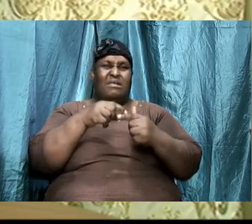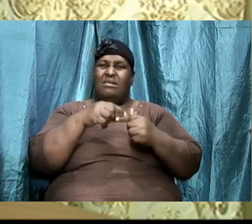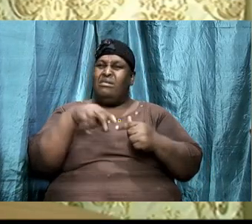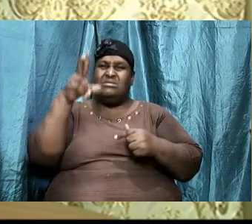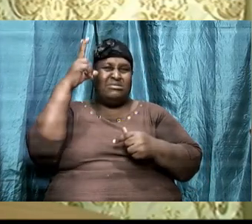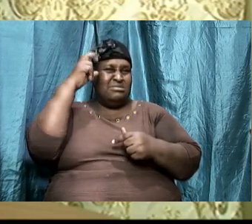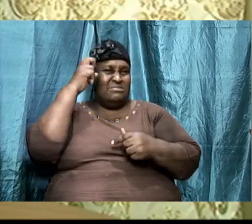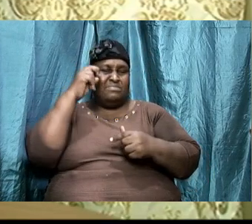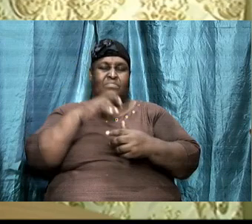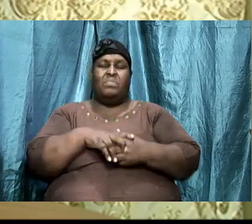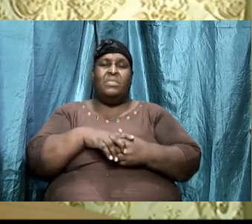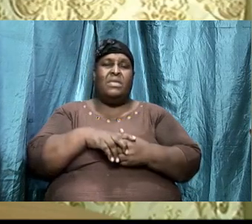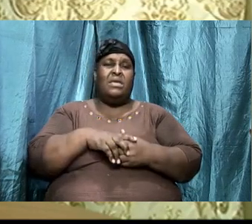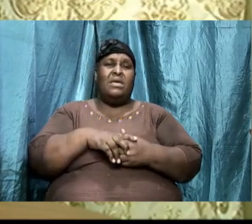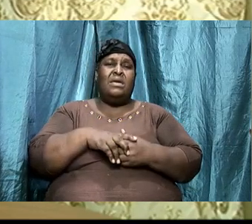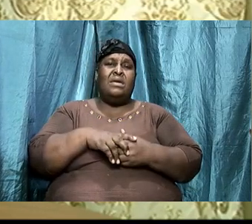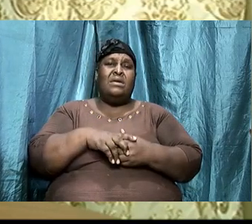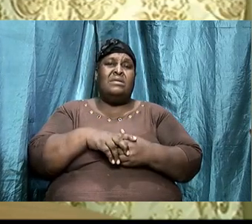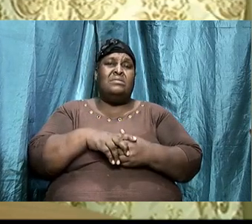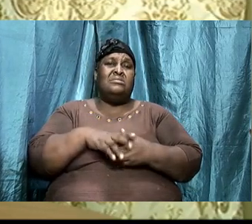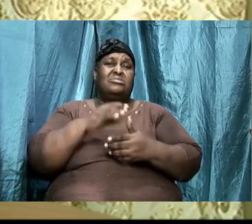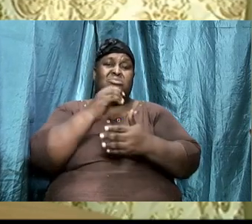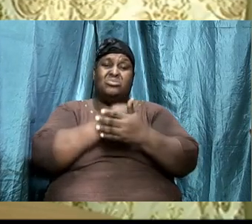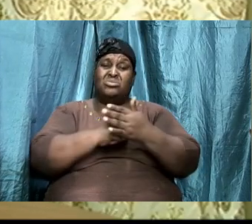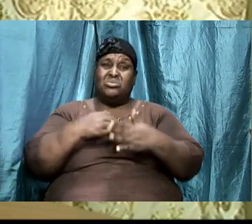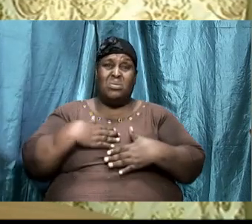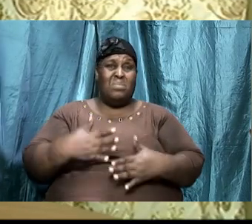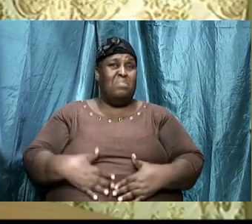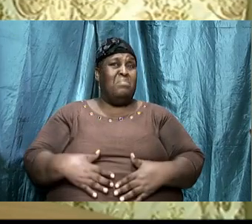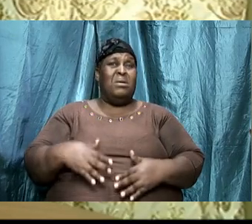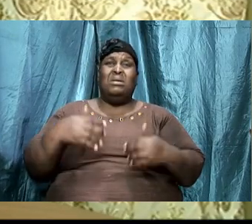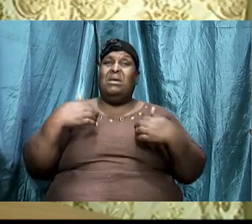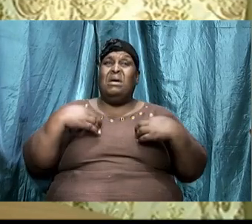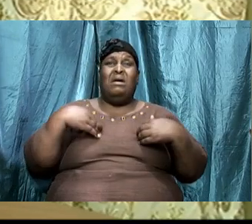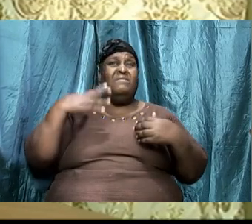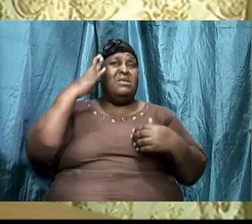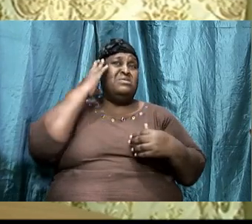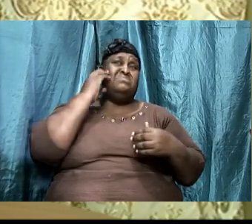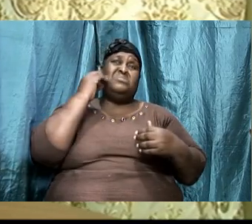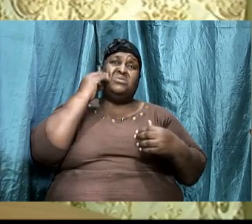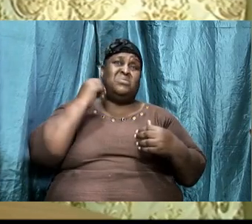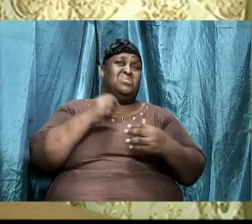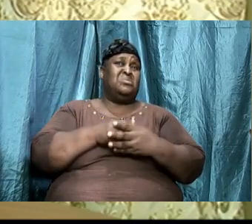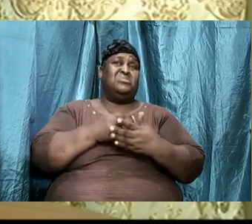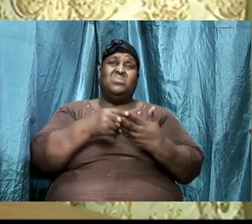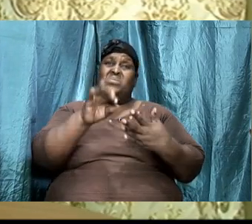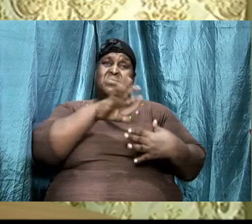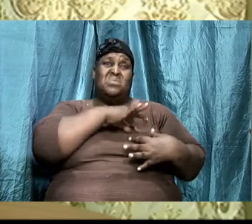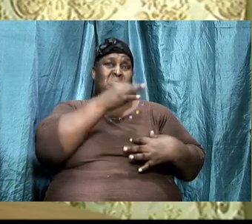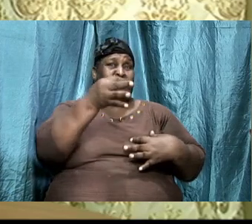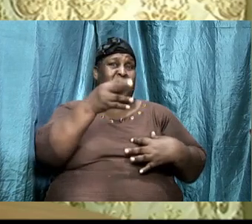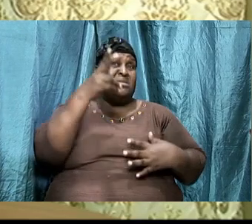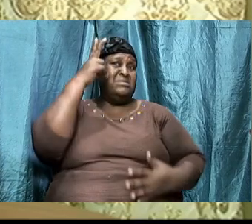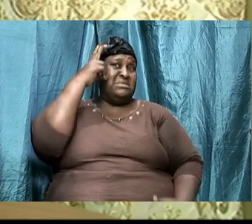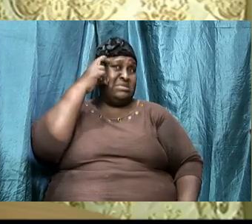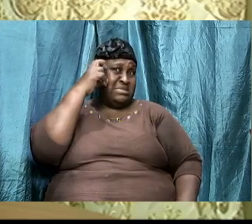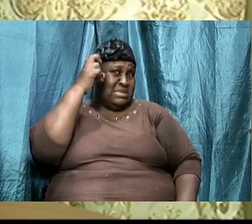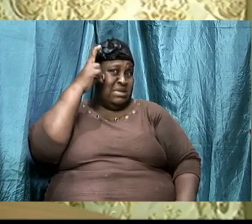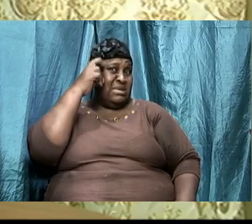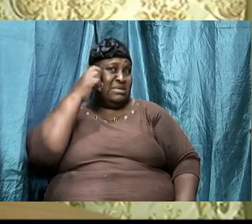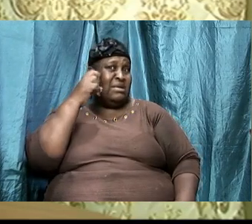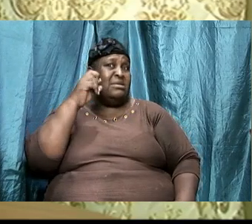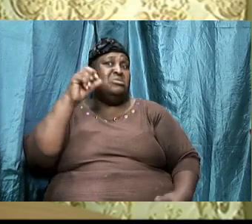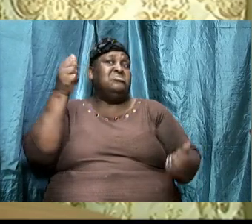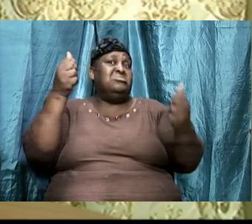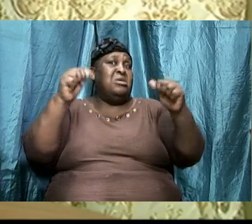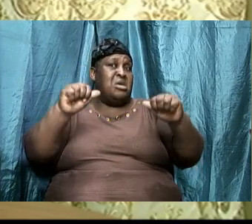If somebody that has experienced the Holy Ghost, hallelujah, and the Satan is able to pull